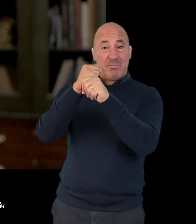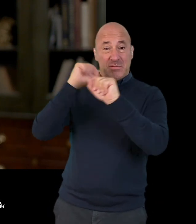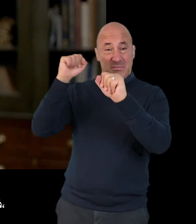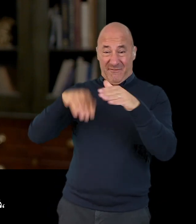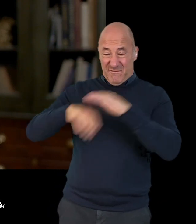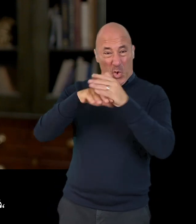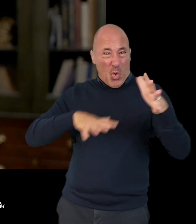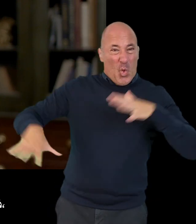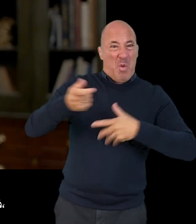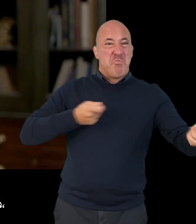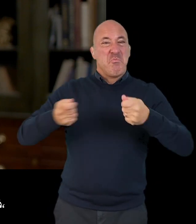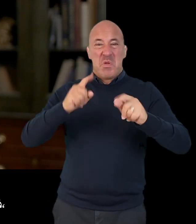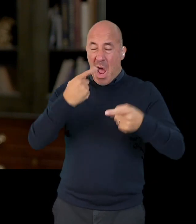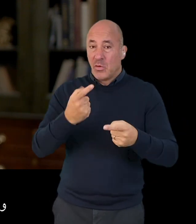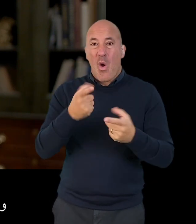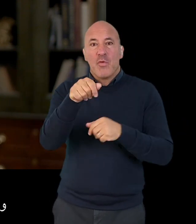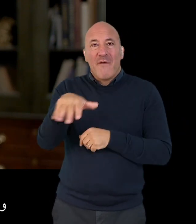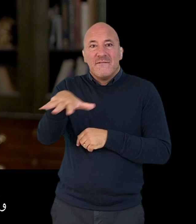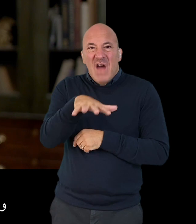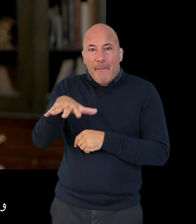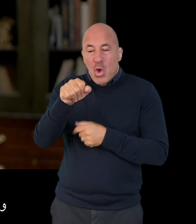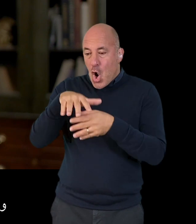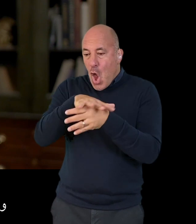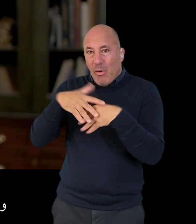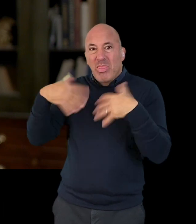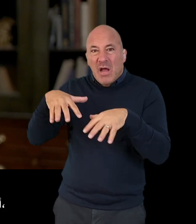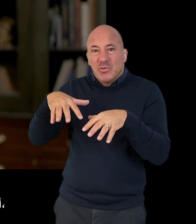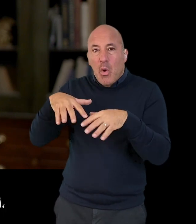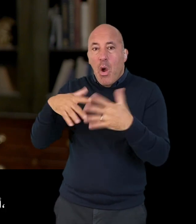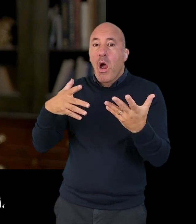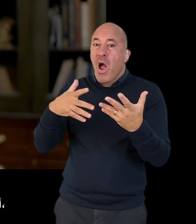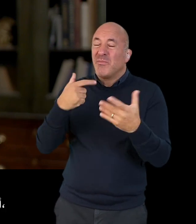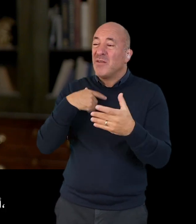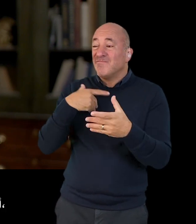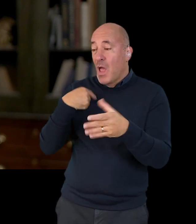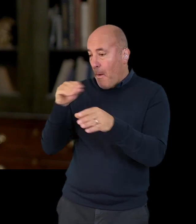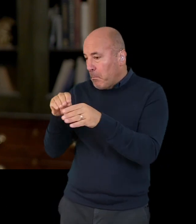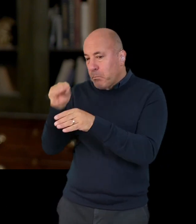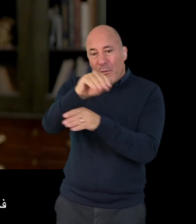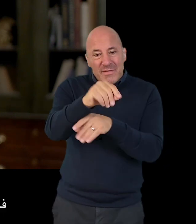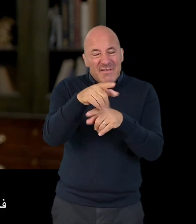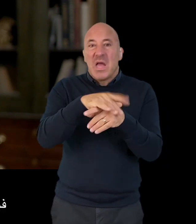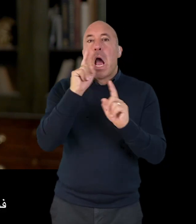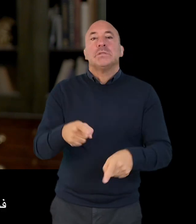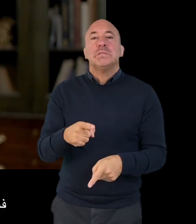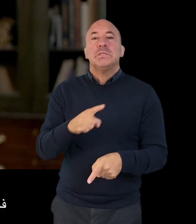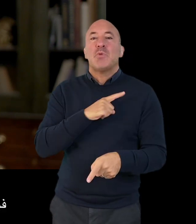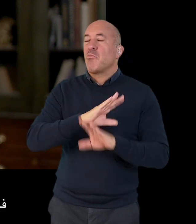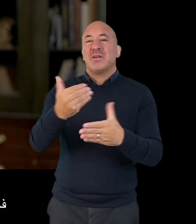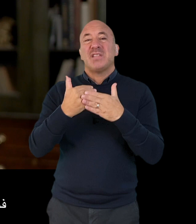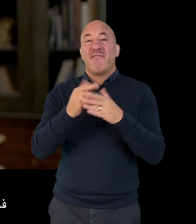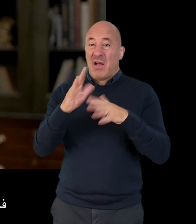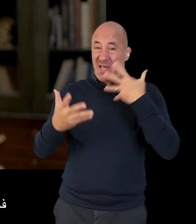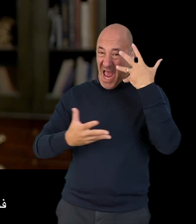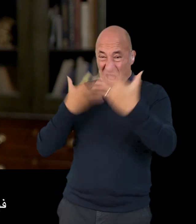extend across the whole of your country. But if it's just from your family or your local community, then you need to explain why